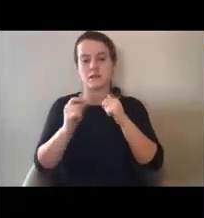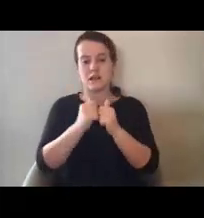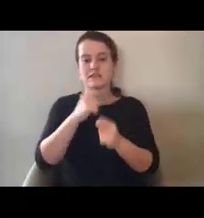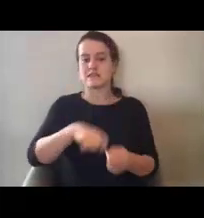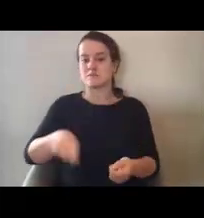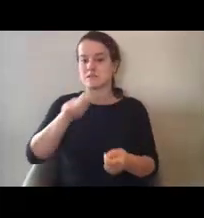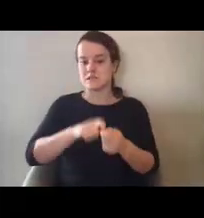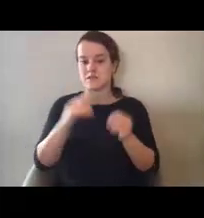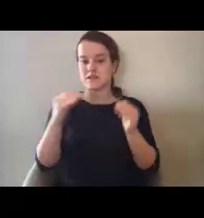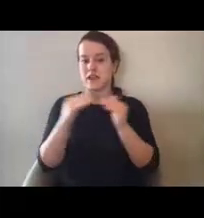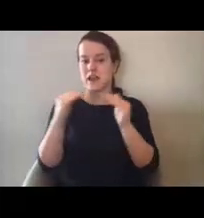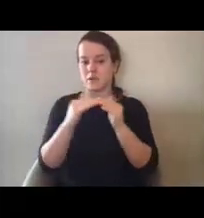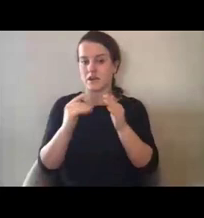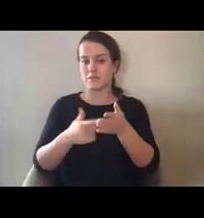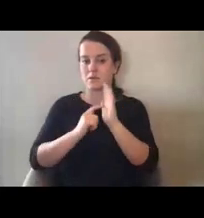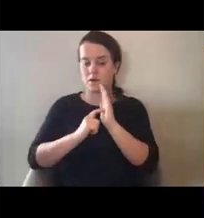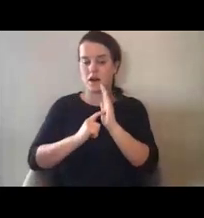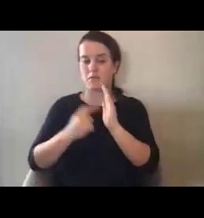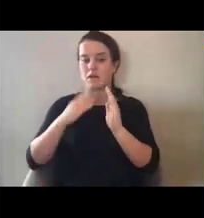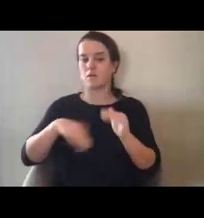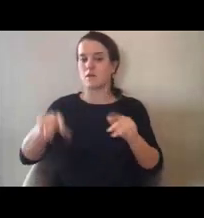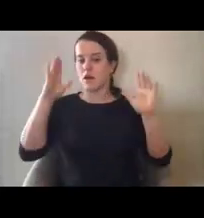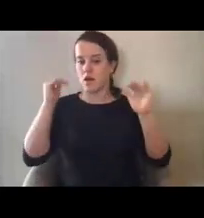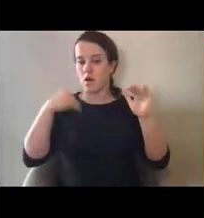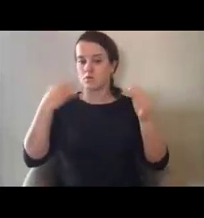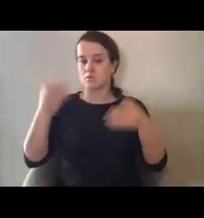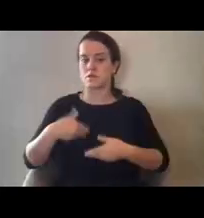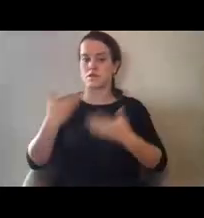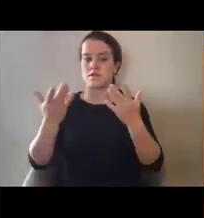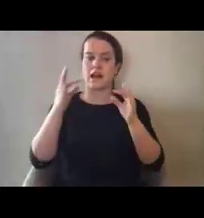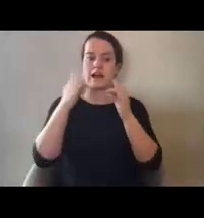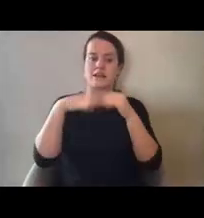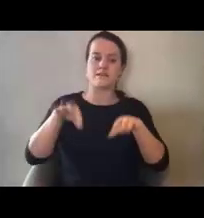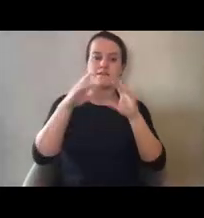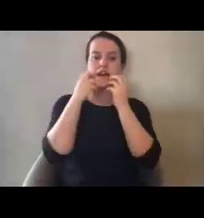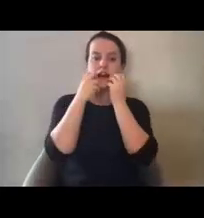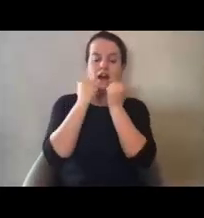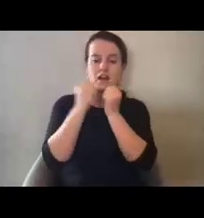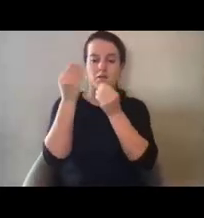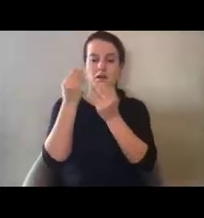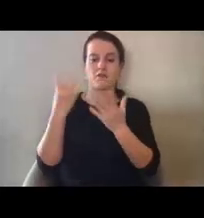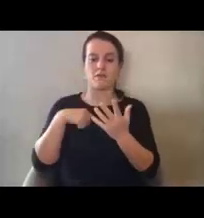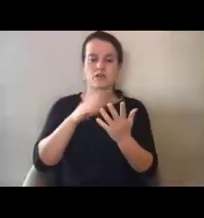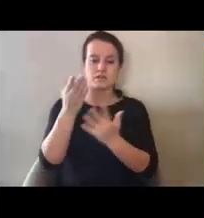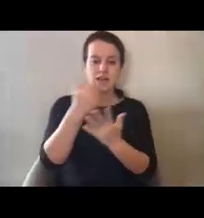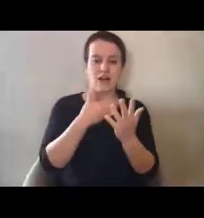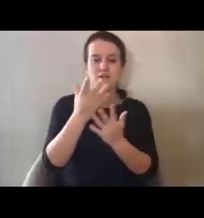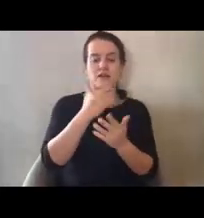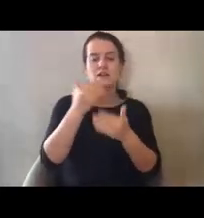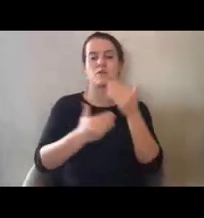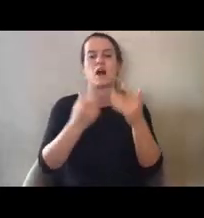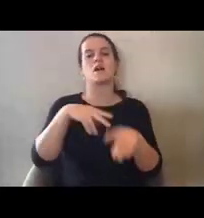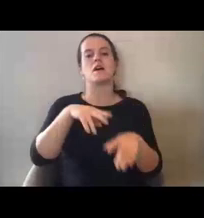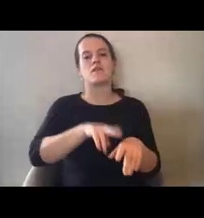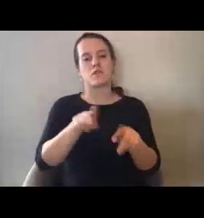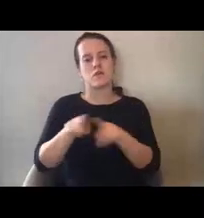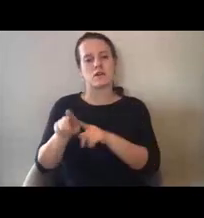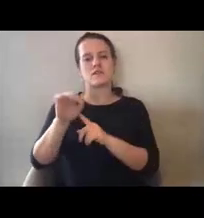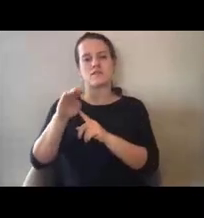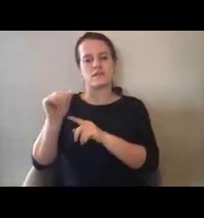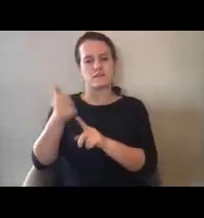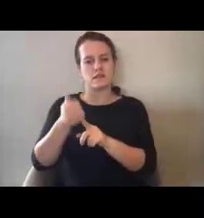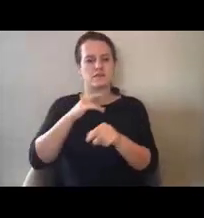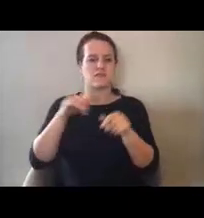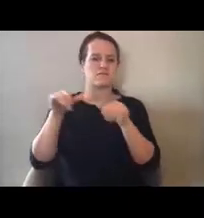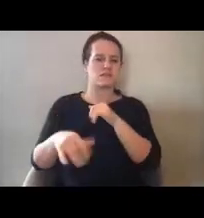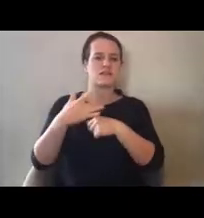requirements. Our hope is to provide valuable information as you navigate the process, and, of course, FEMA remains available and